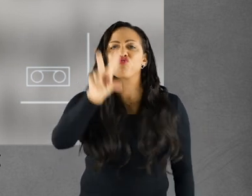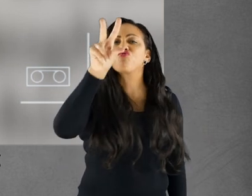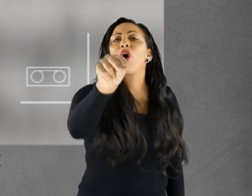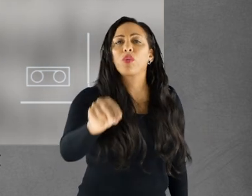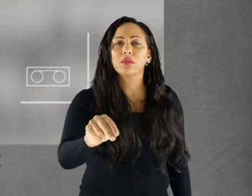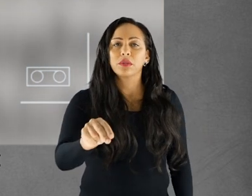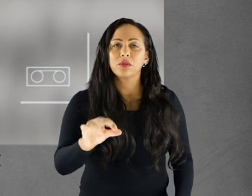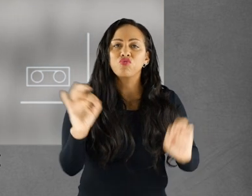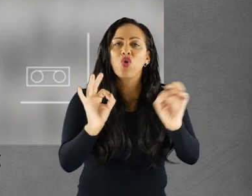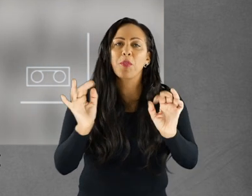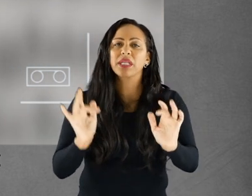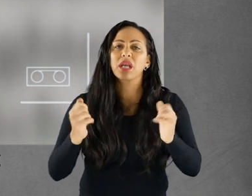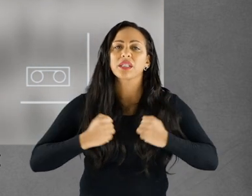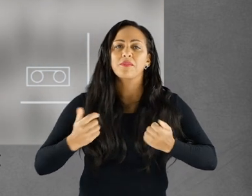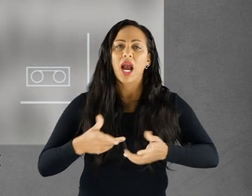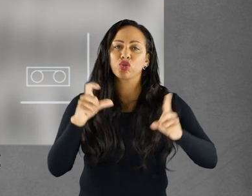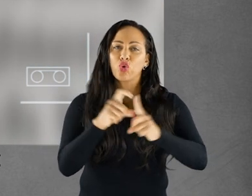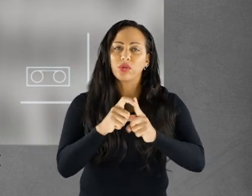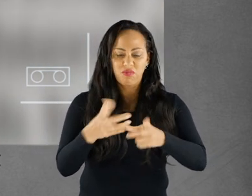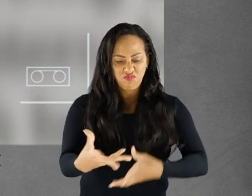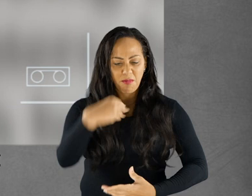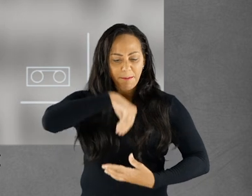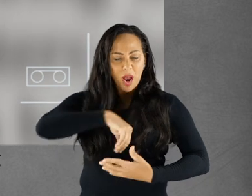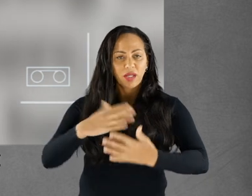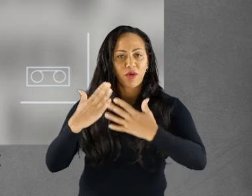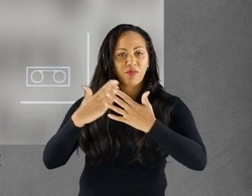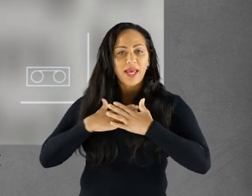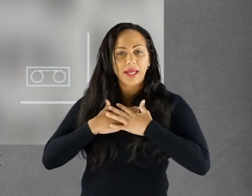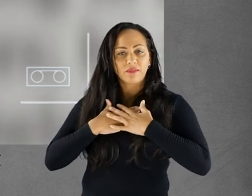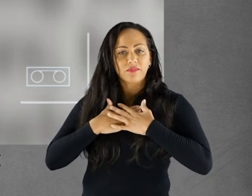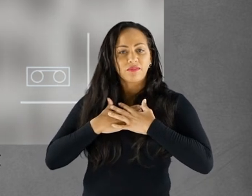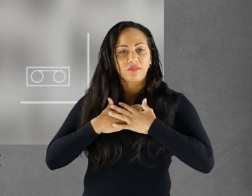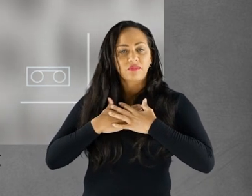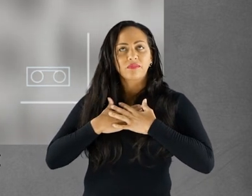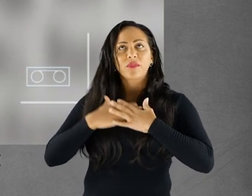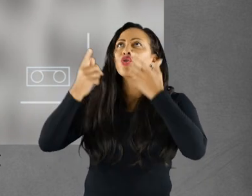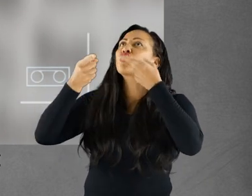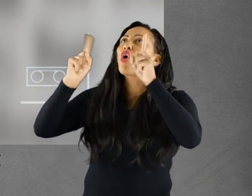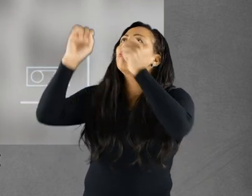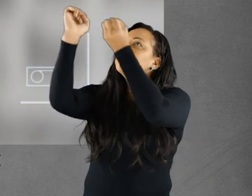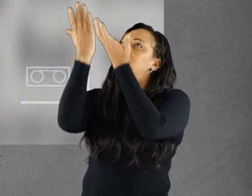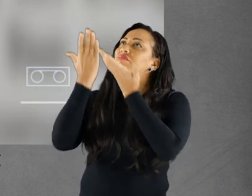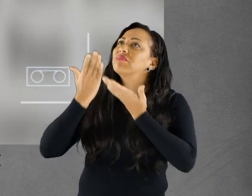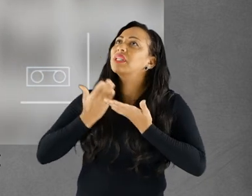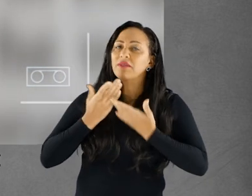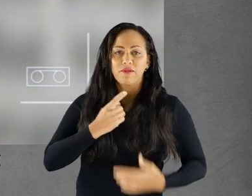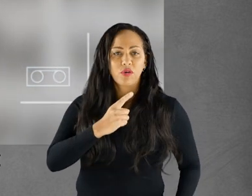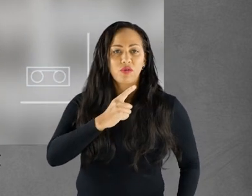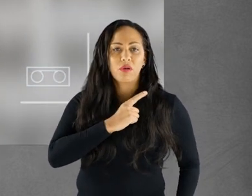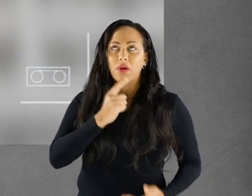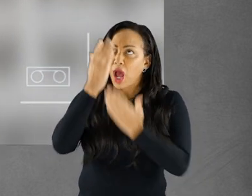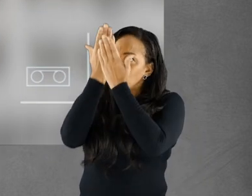It was her father who spoke, saying, No! Nobody is touching my daughter. She is a part of me. Could they sing?